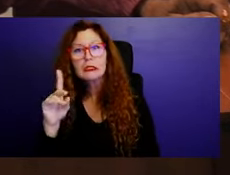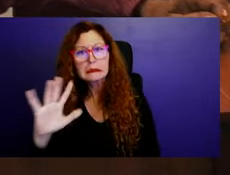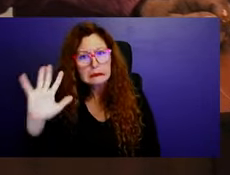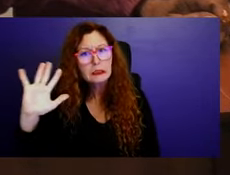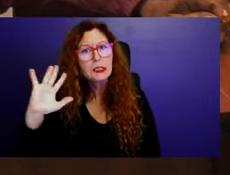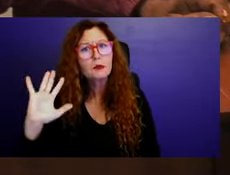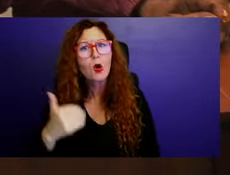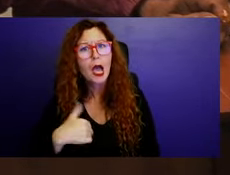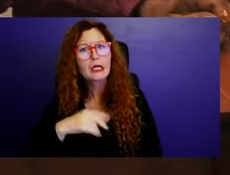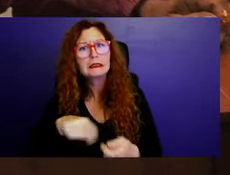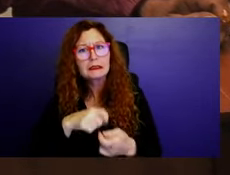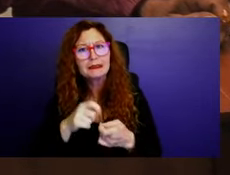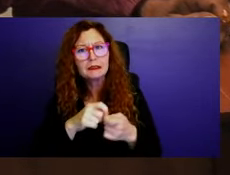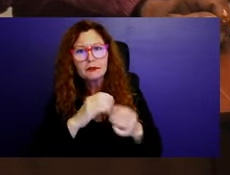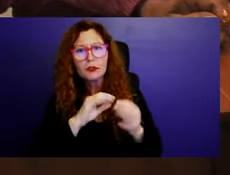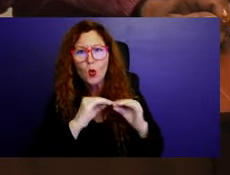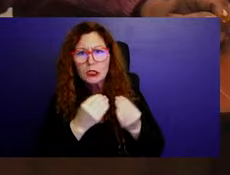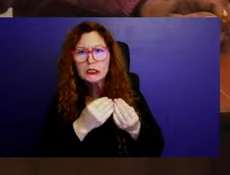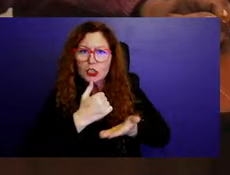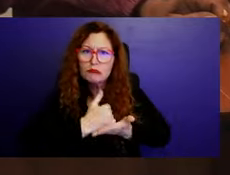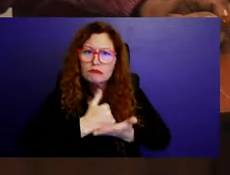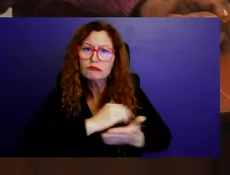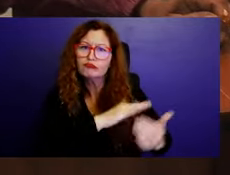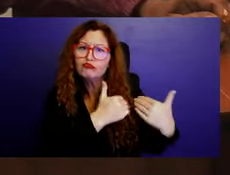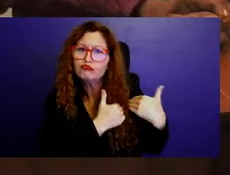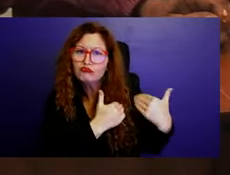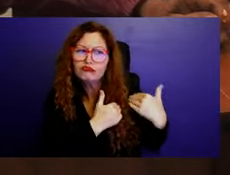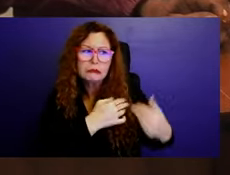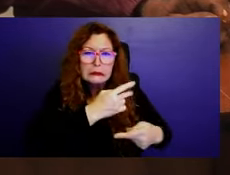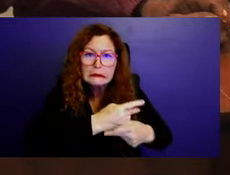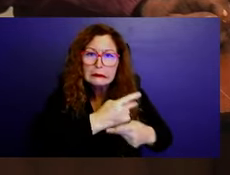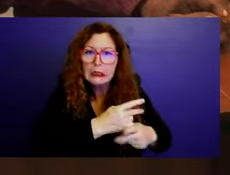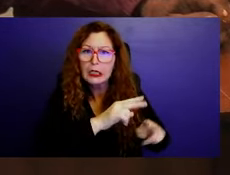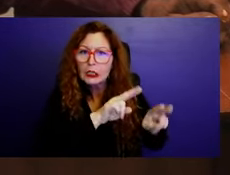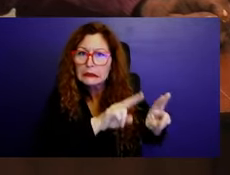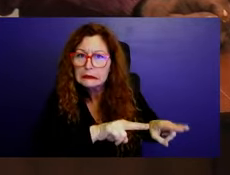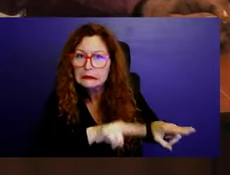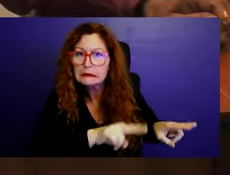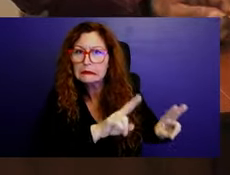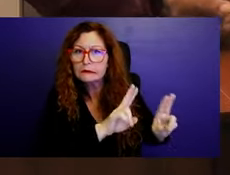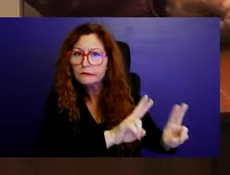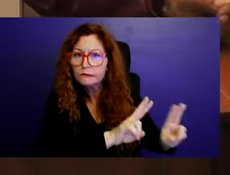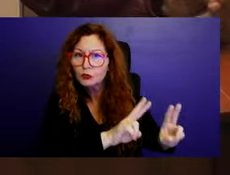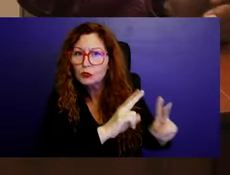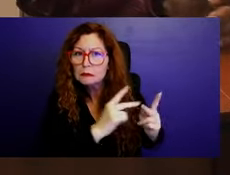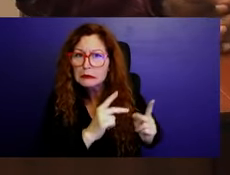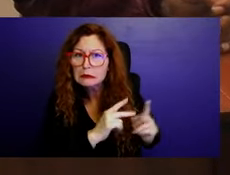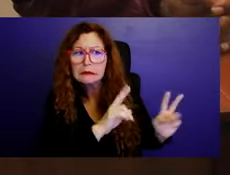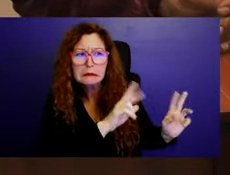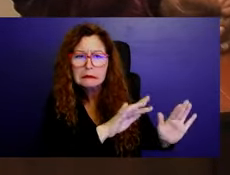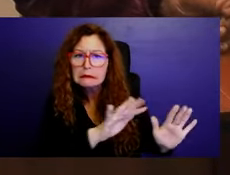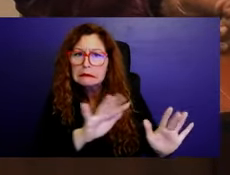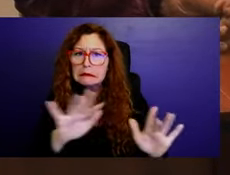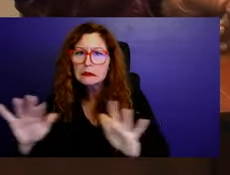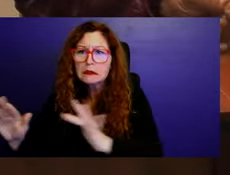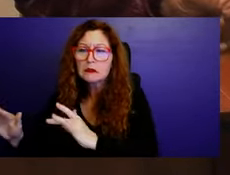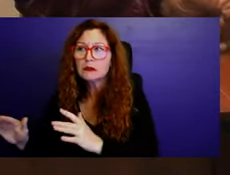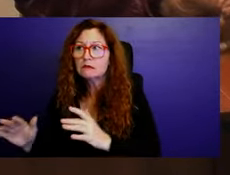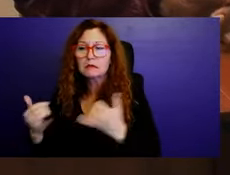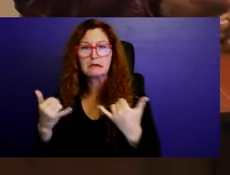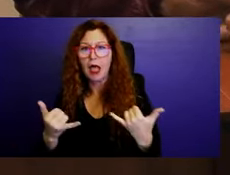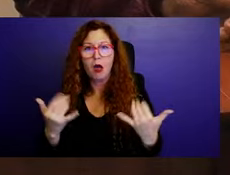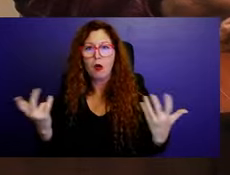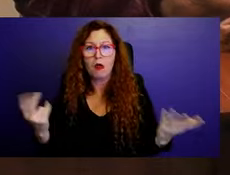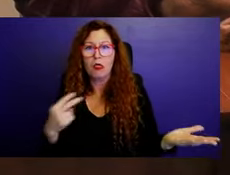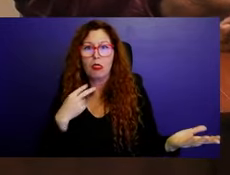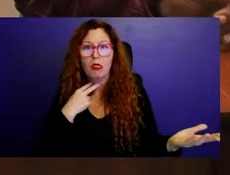it. The Norfus was on it and we were taking care of the cemeteries. Right now, you have put us in a position where the parks